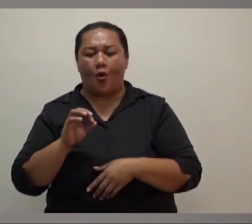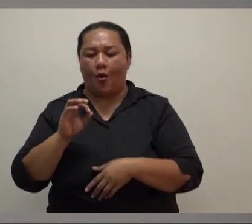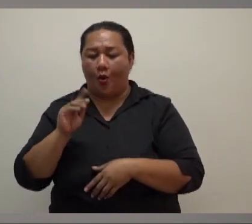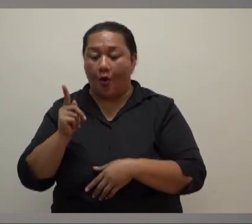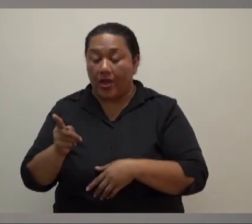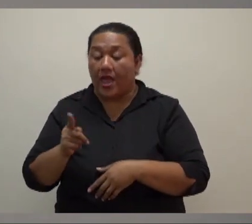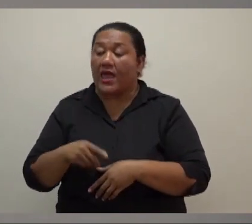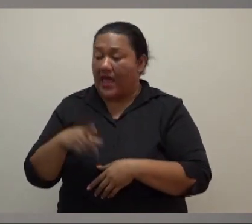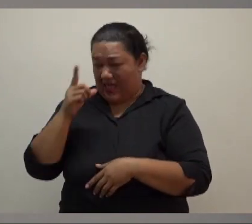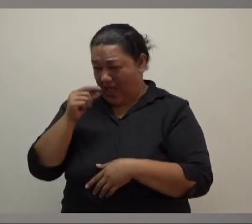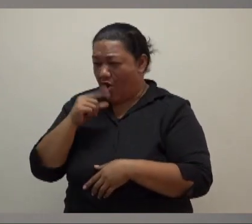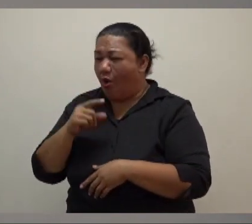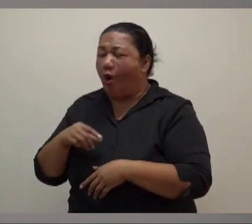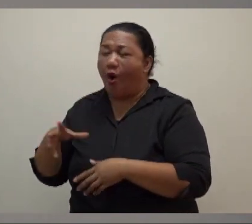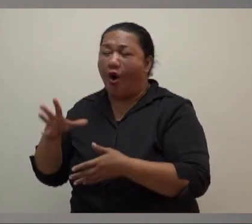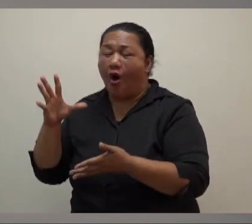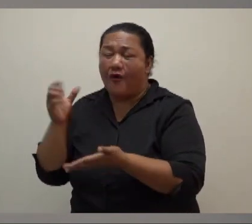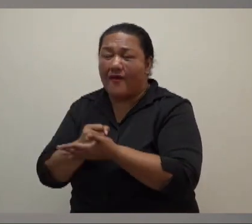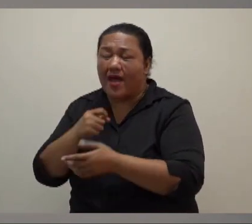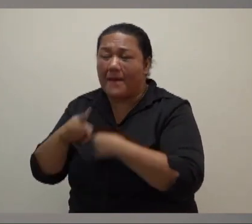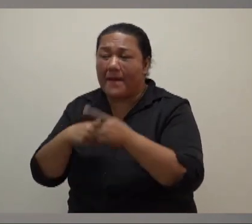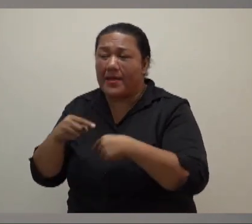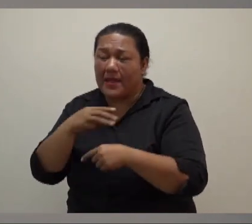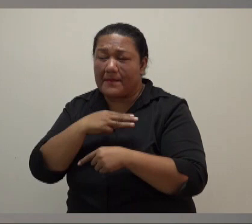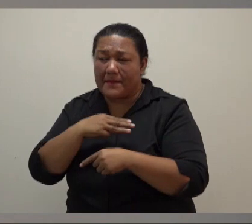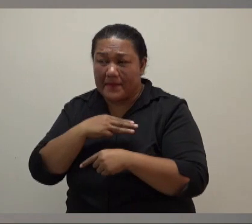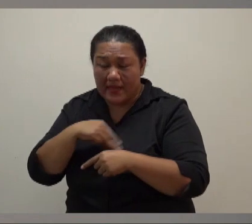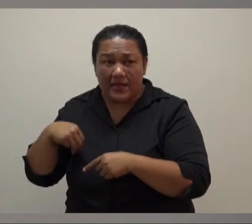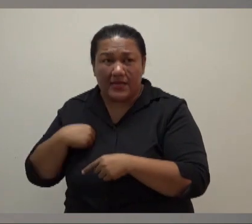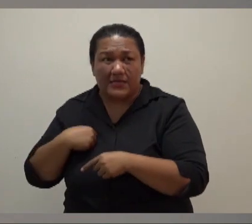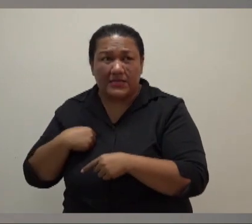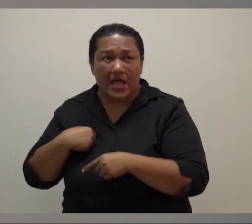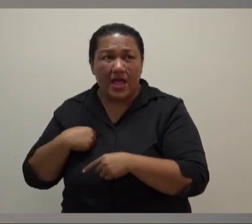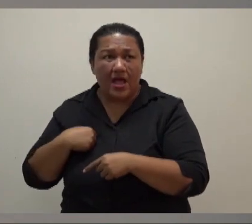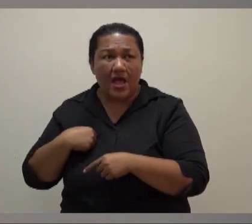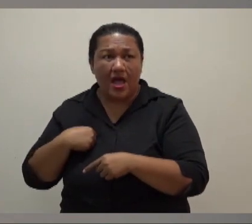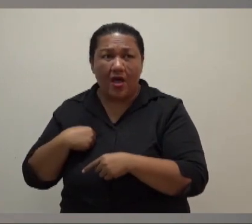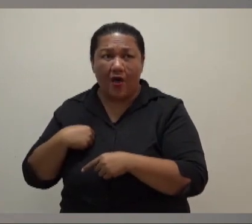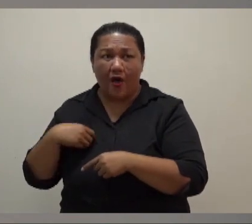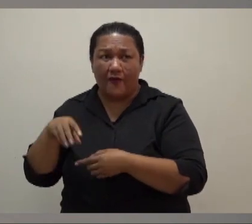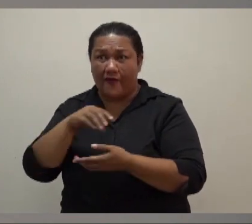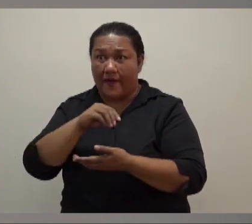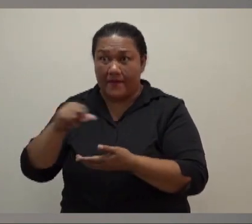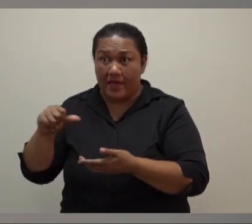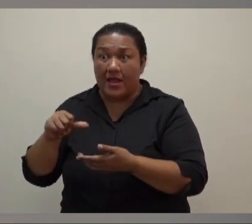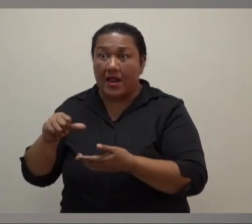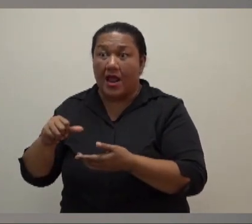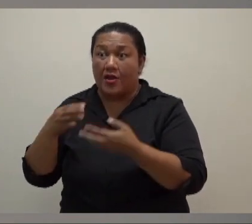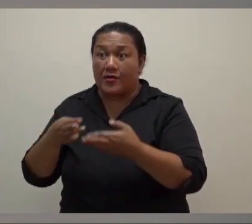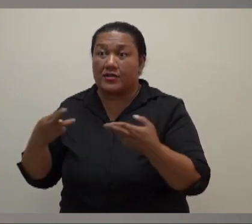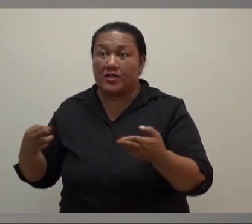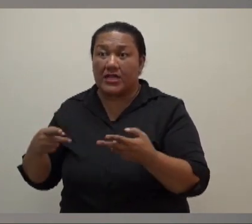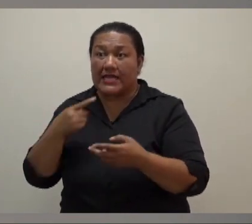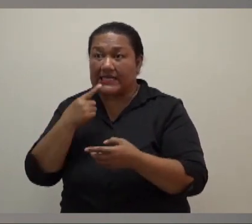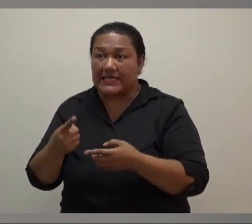government's stand, if people, I know the Minister for Disaster Management has confirmed this, that people, when they go into evacuation centres, they need to take